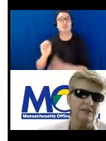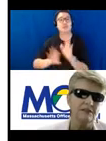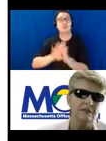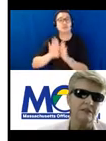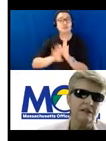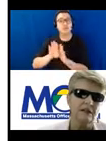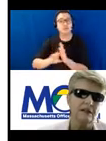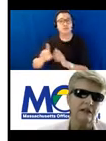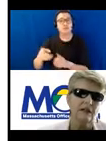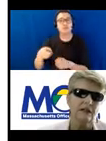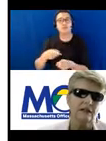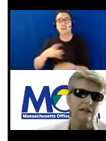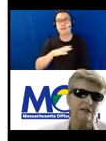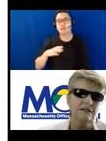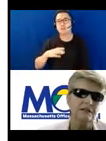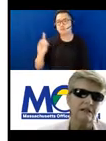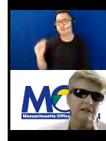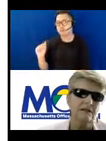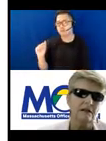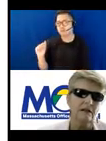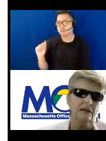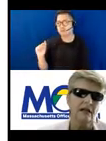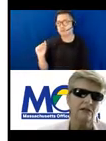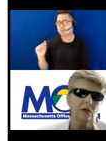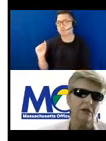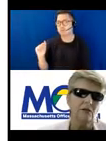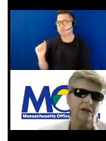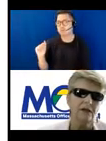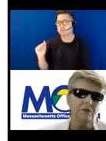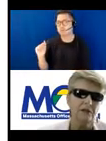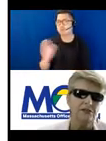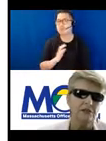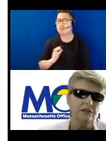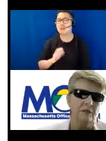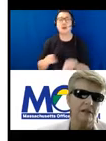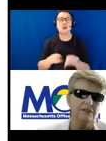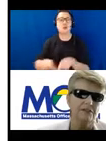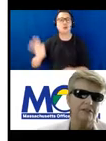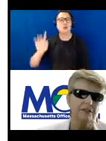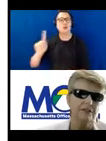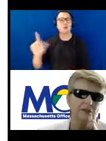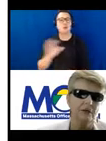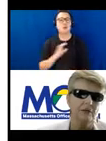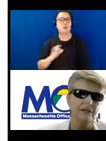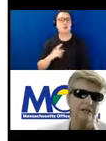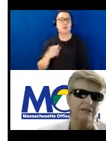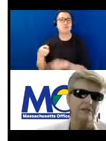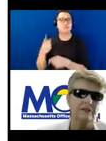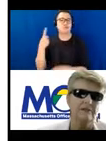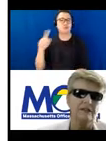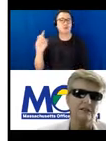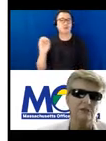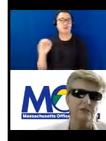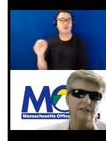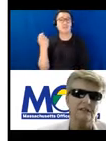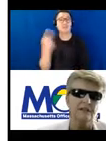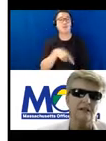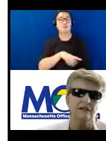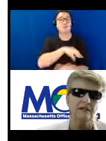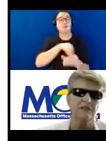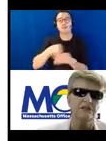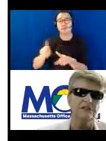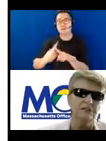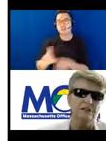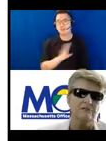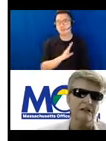Council and the 911 Commission of Massachusetts. So we sit on various boards and